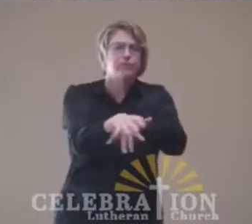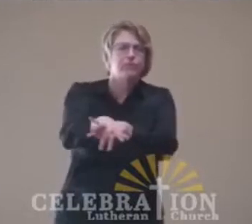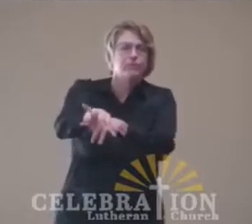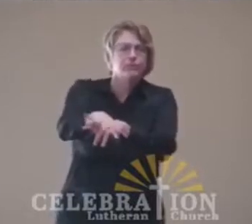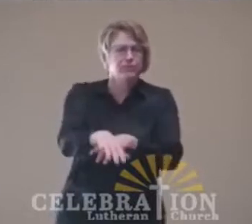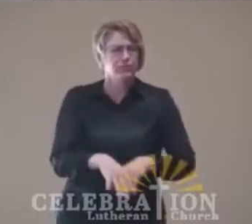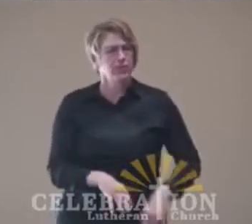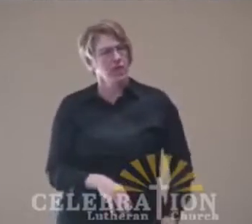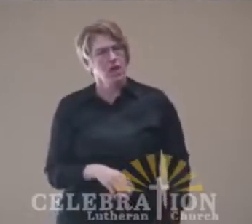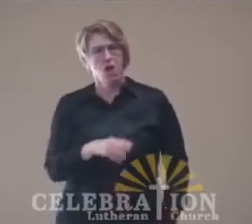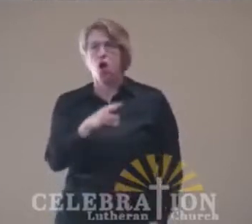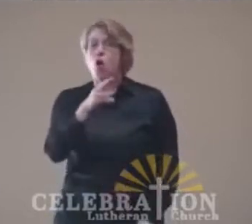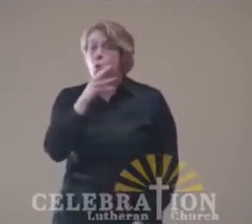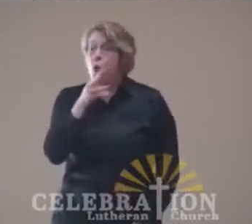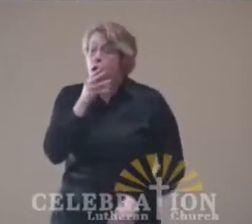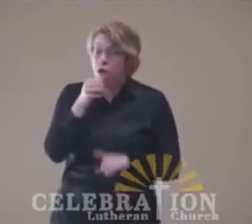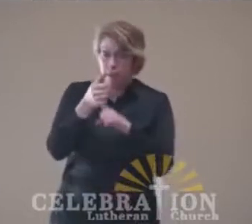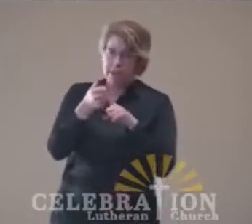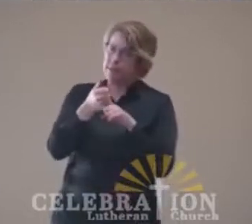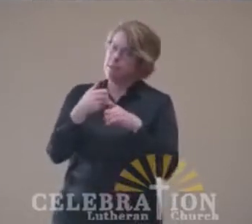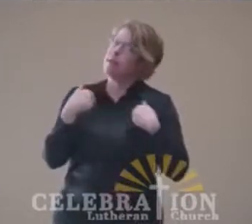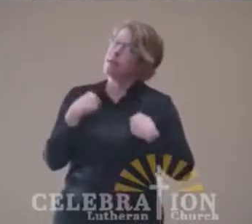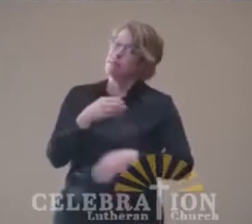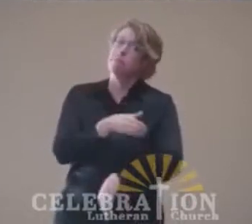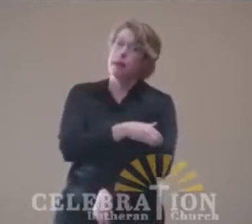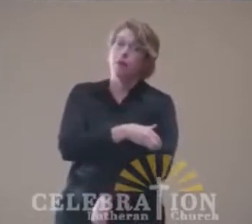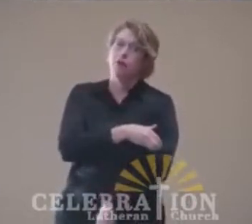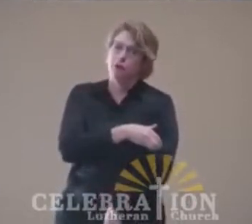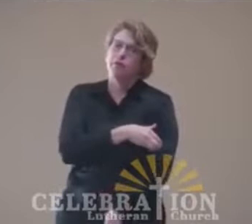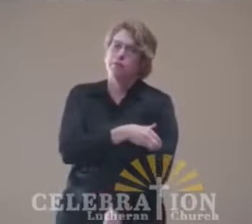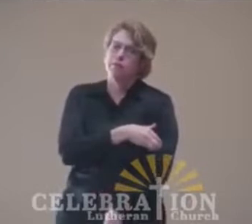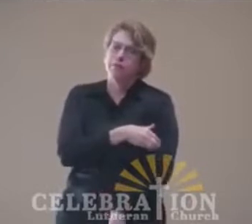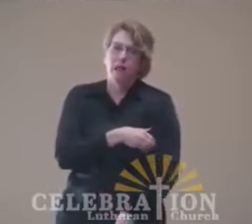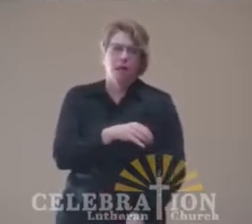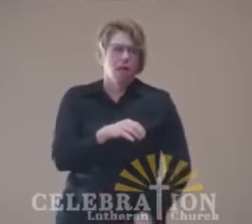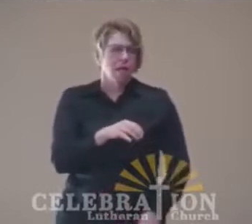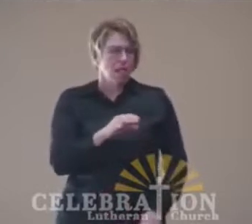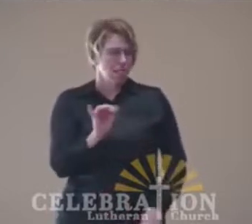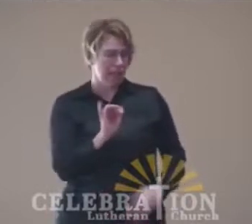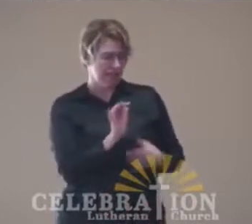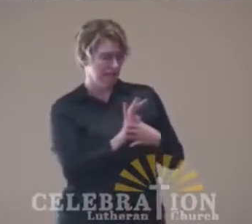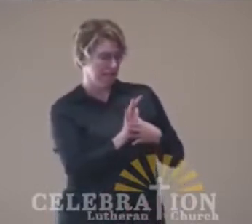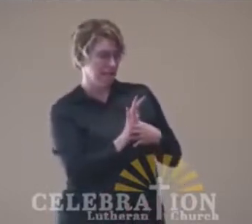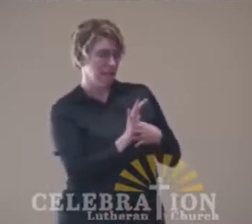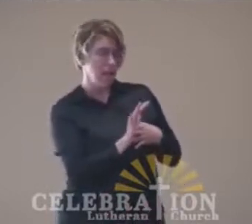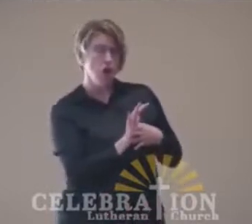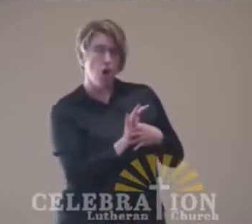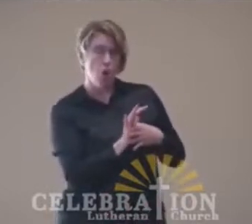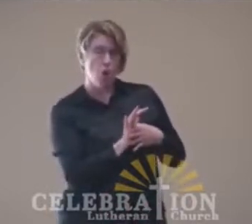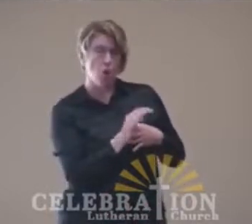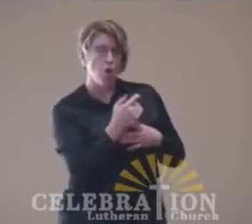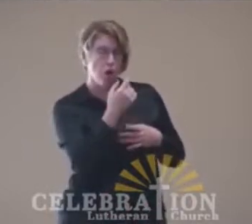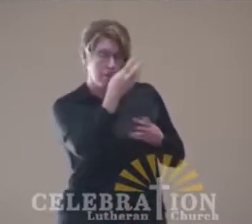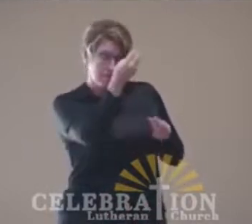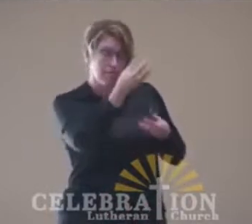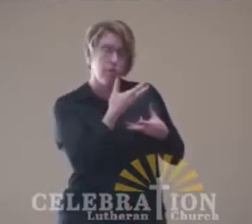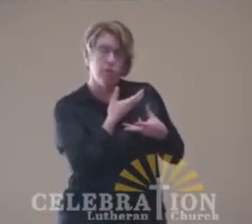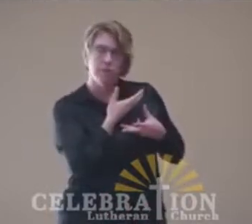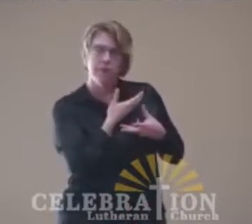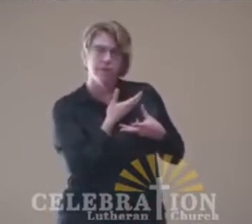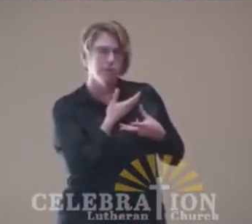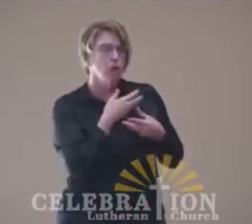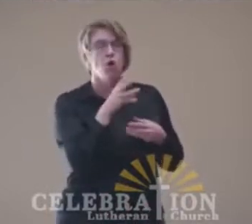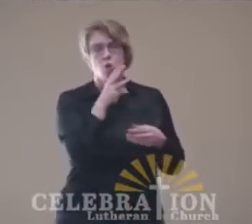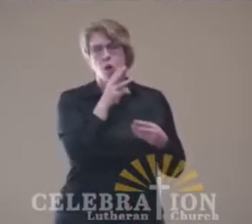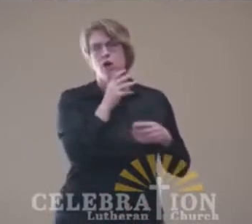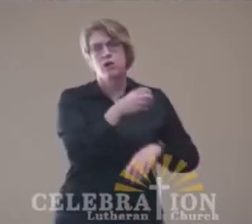Water is powerful. Like that video made so clear, water is not something to underestimate